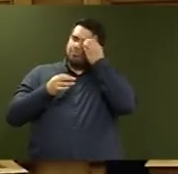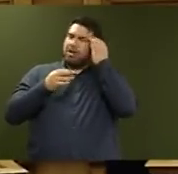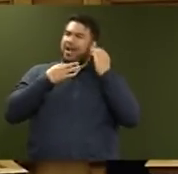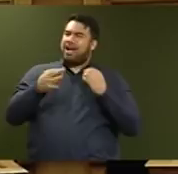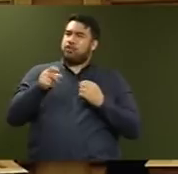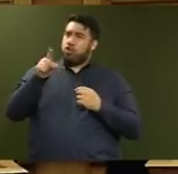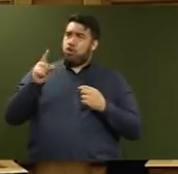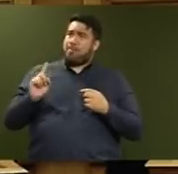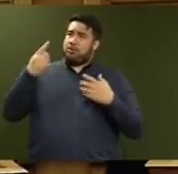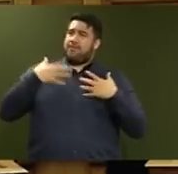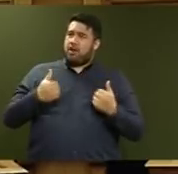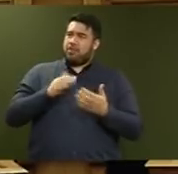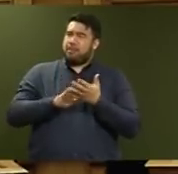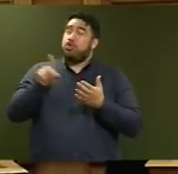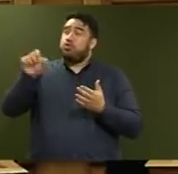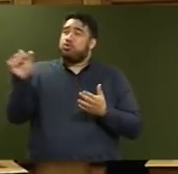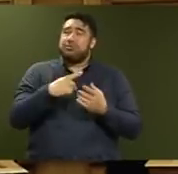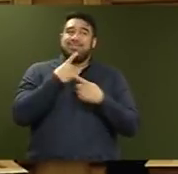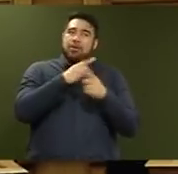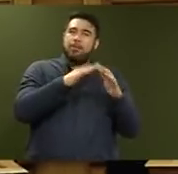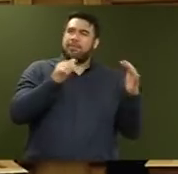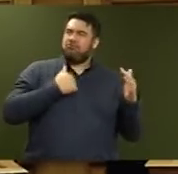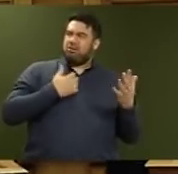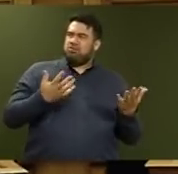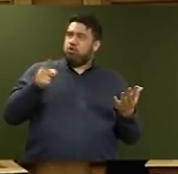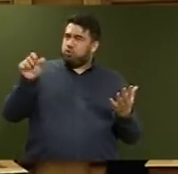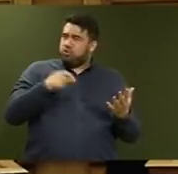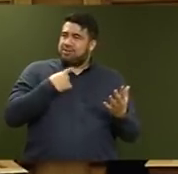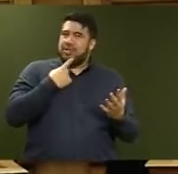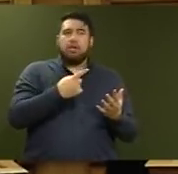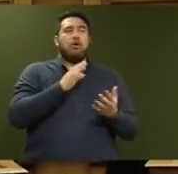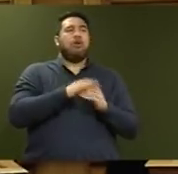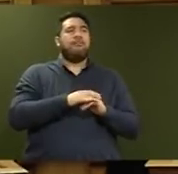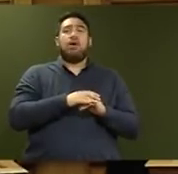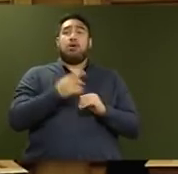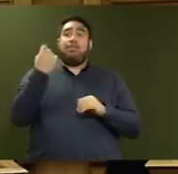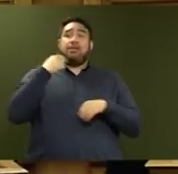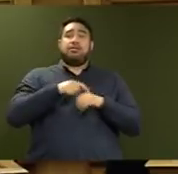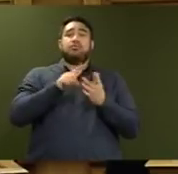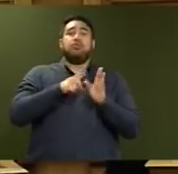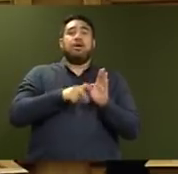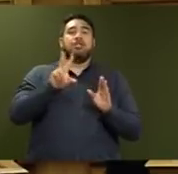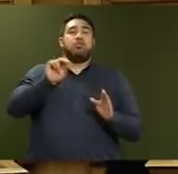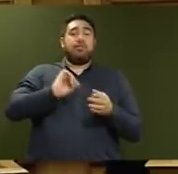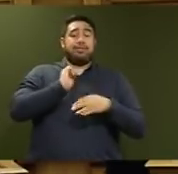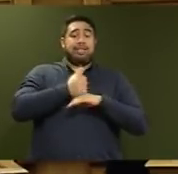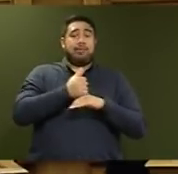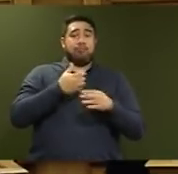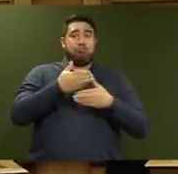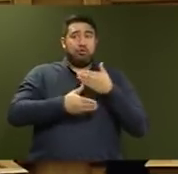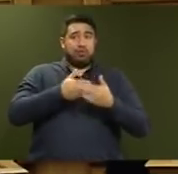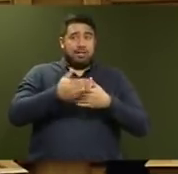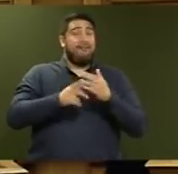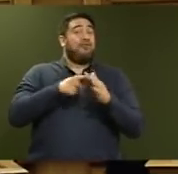Health, for him to have informed the New Zealand public of what arrangements were in place on July 12th in our hospitals, including the